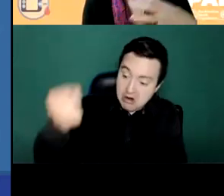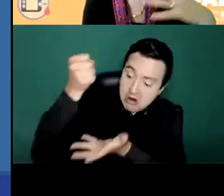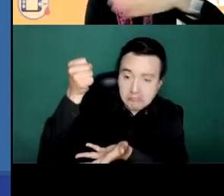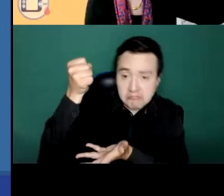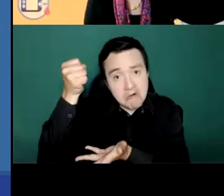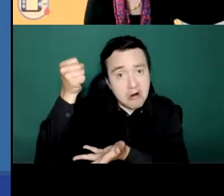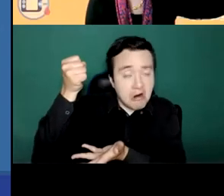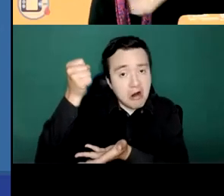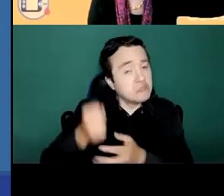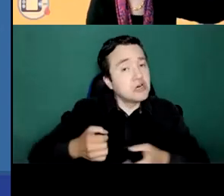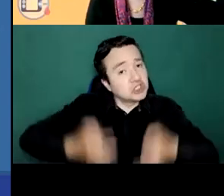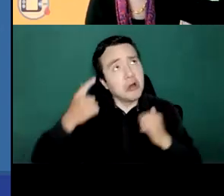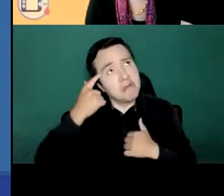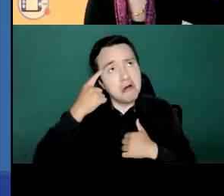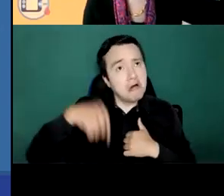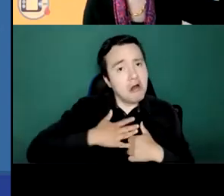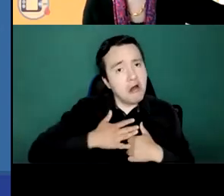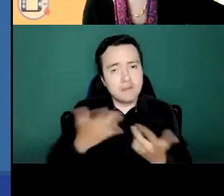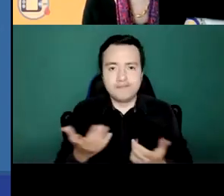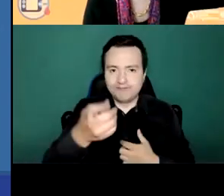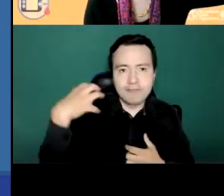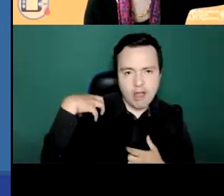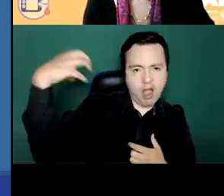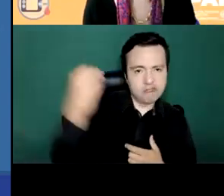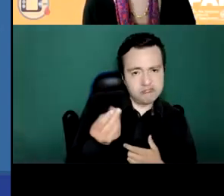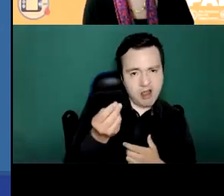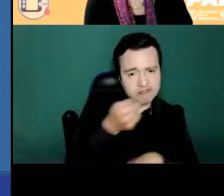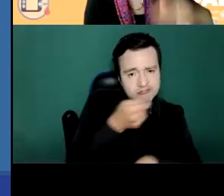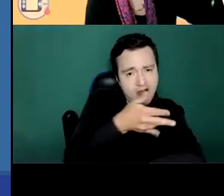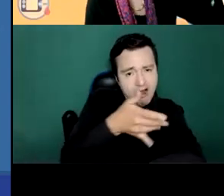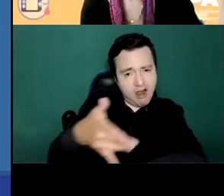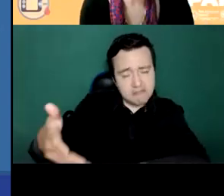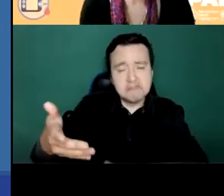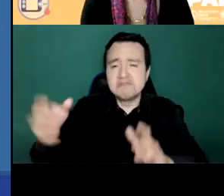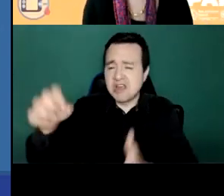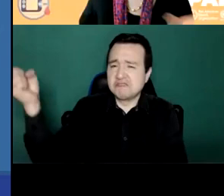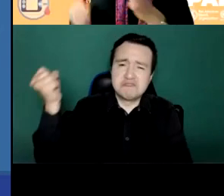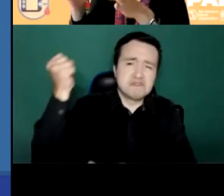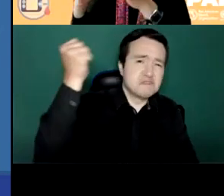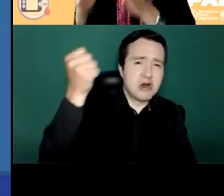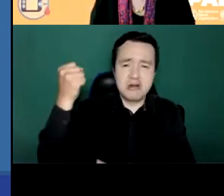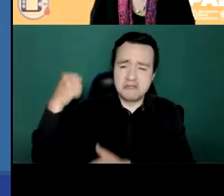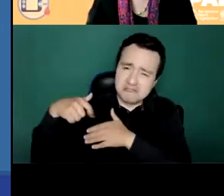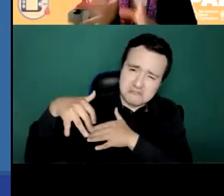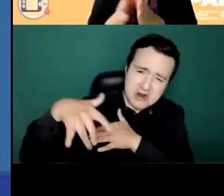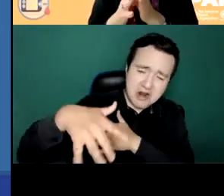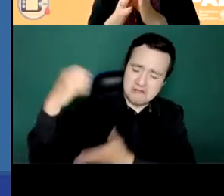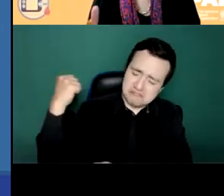of course each country will determine how much is the amount maybe a rich country will uh